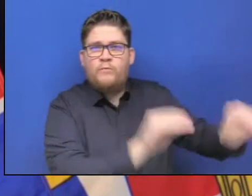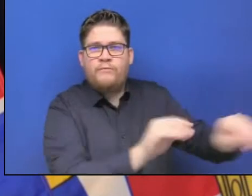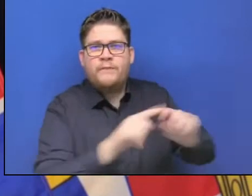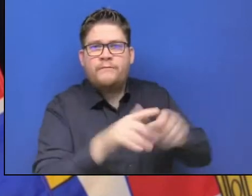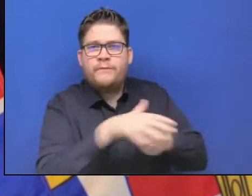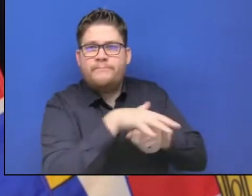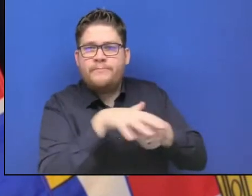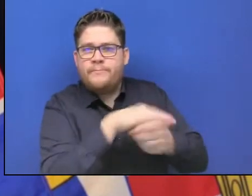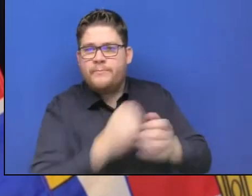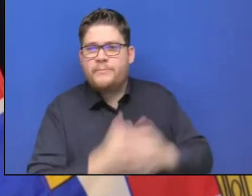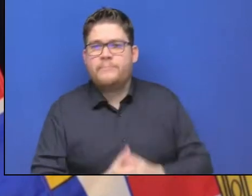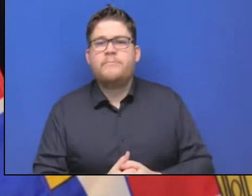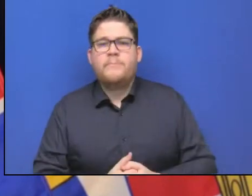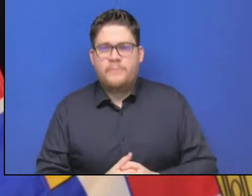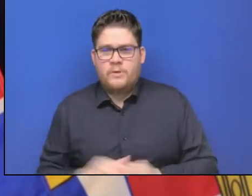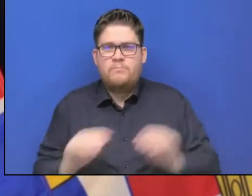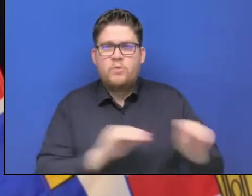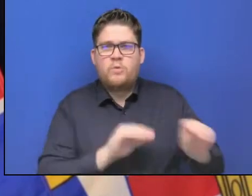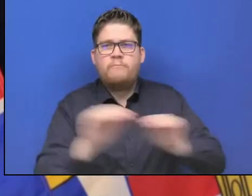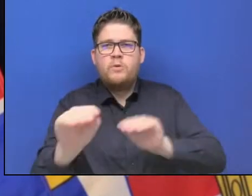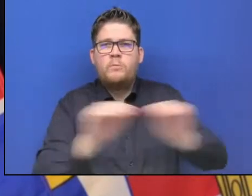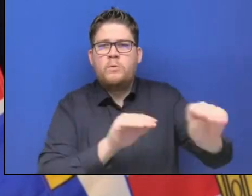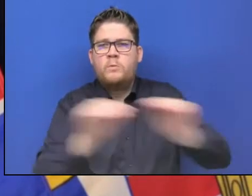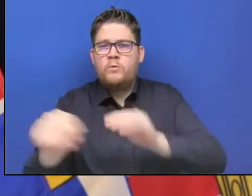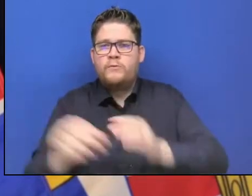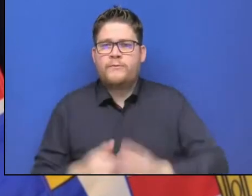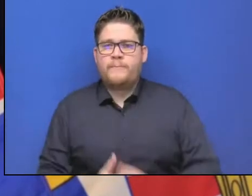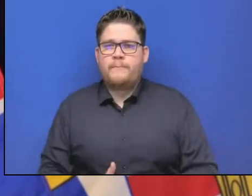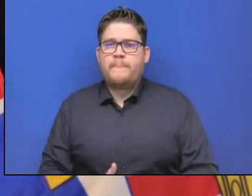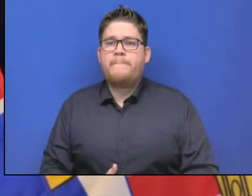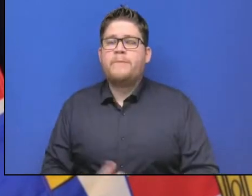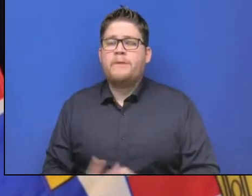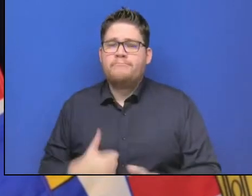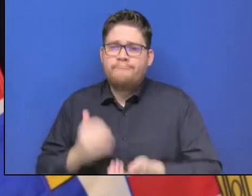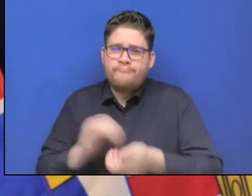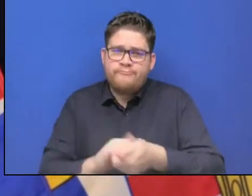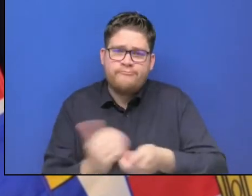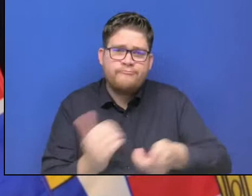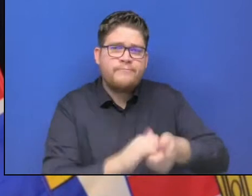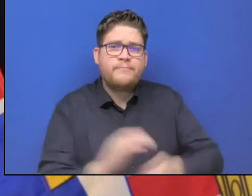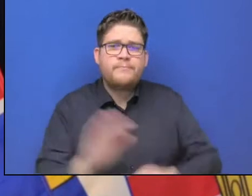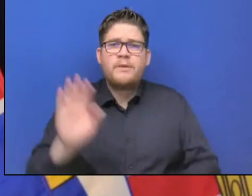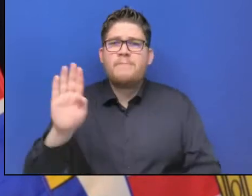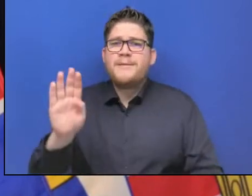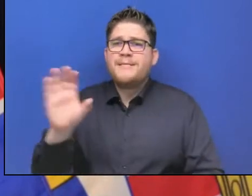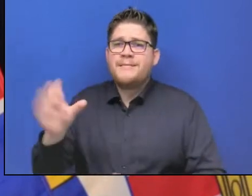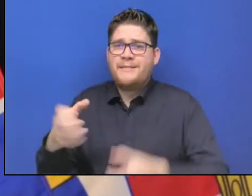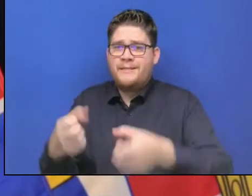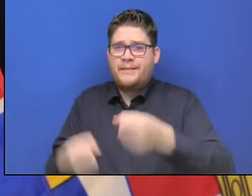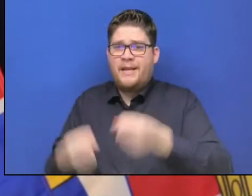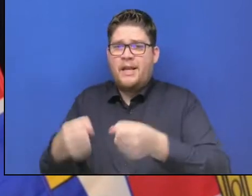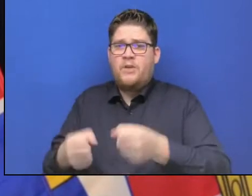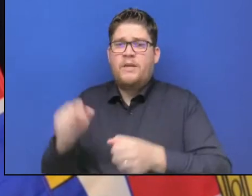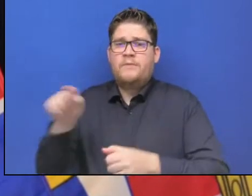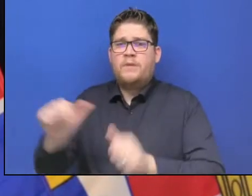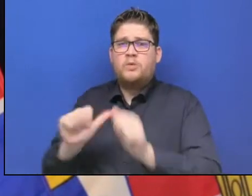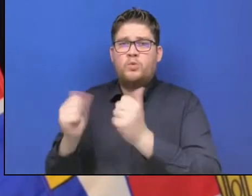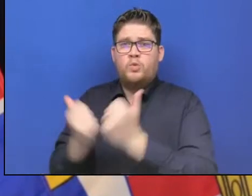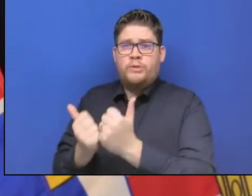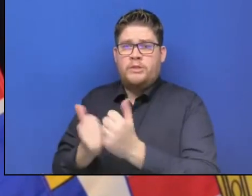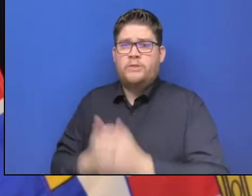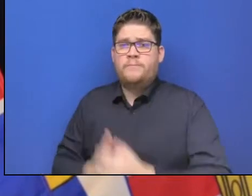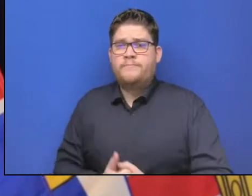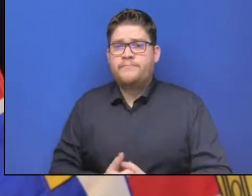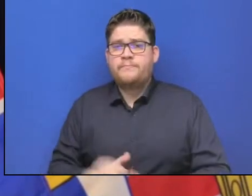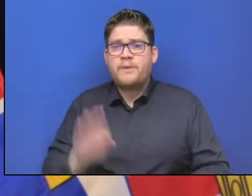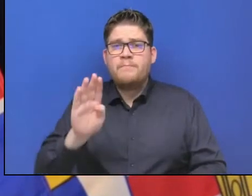in the province. We're working with the BC Dairy Association and the BC cattlemen to ensure that herds are being looked after. And